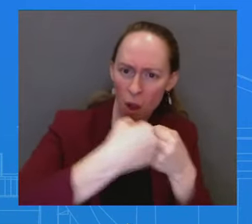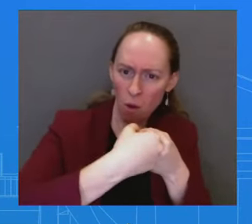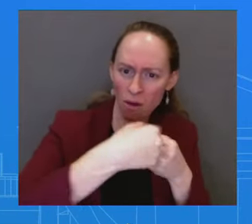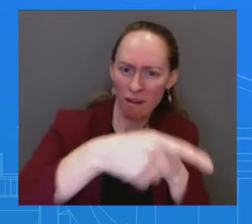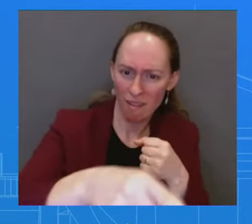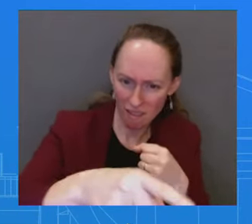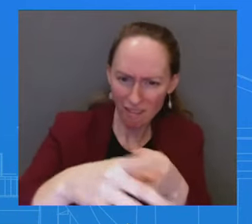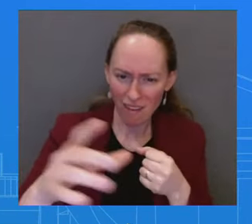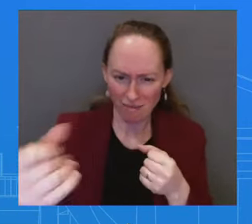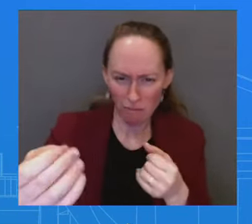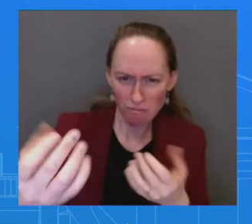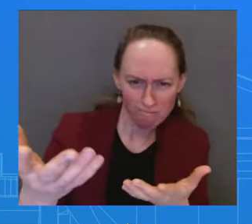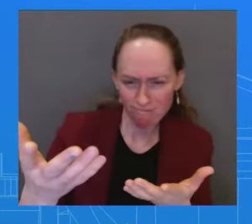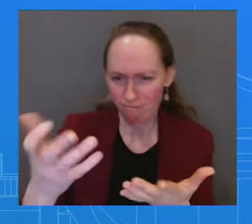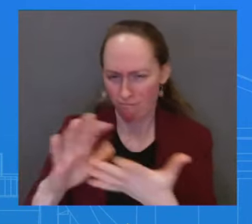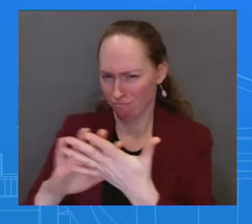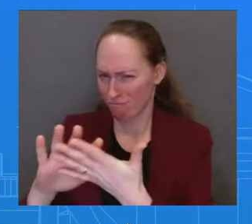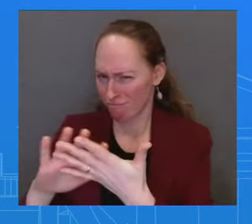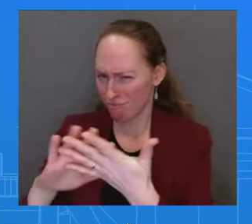court. So now what?